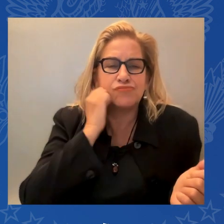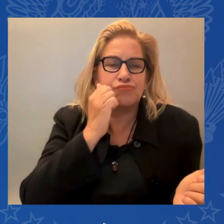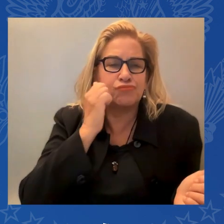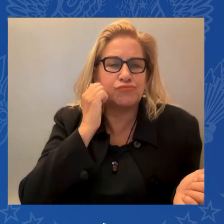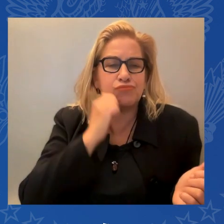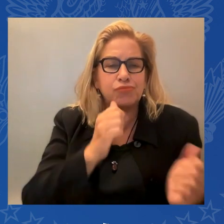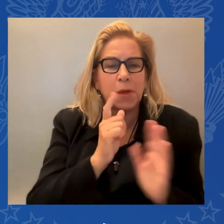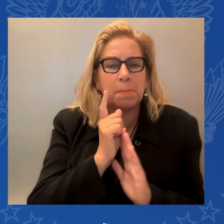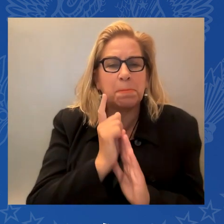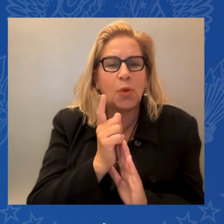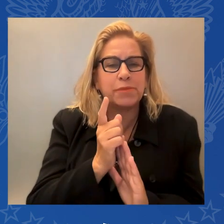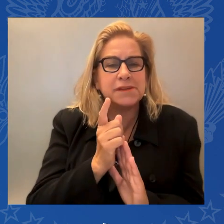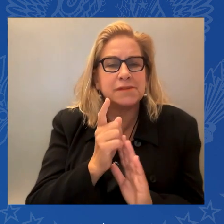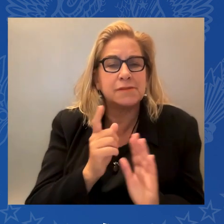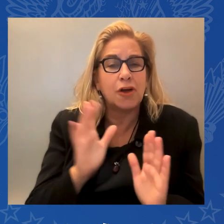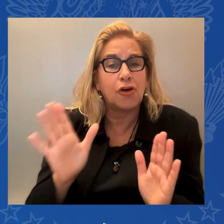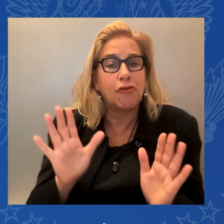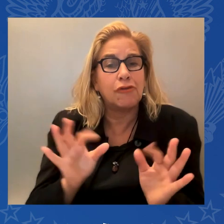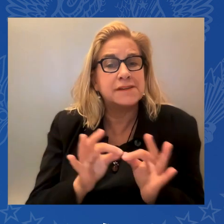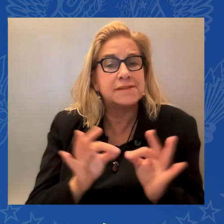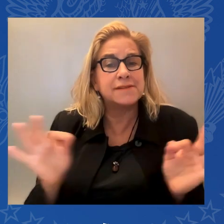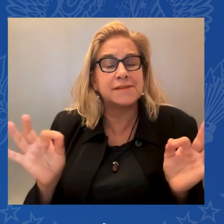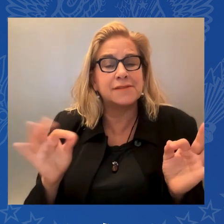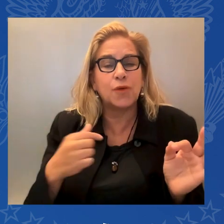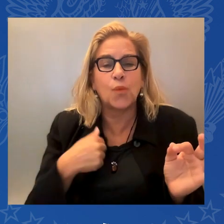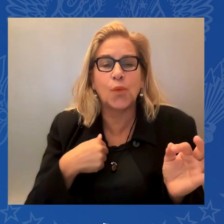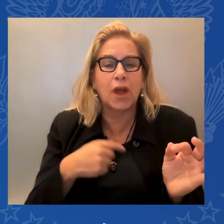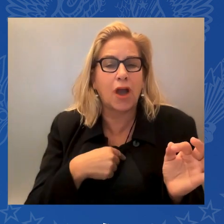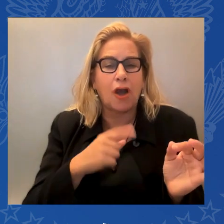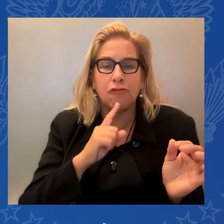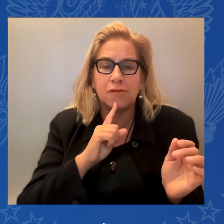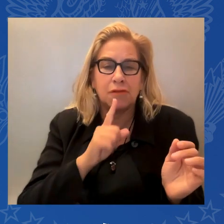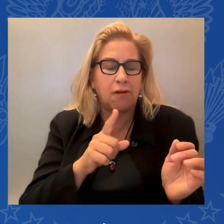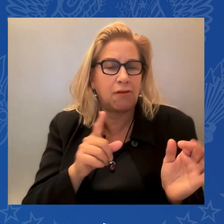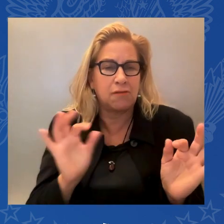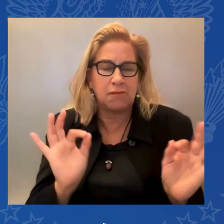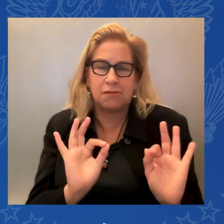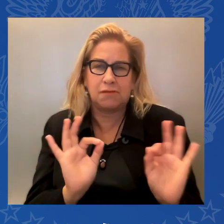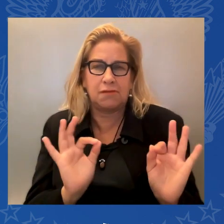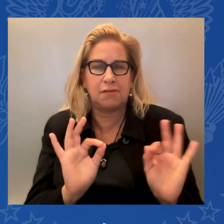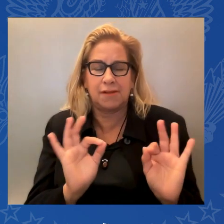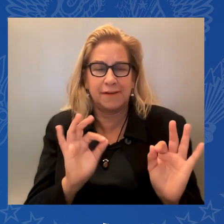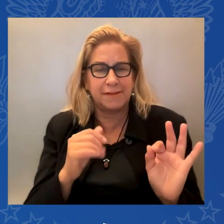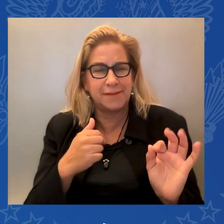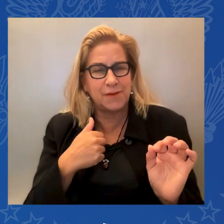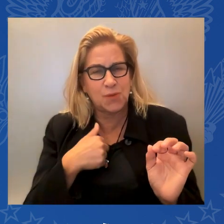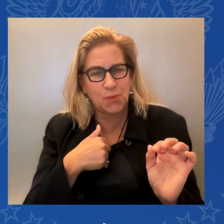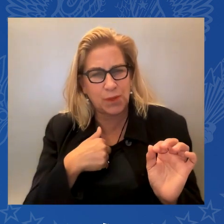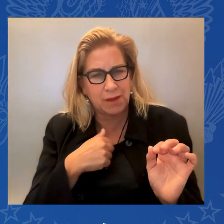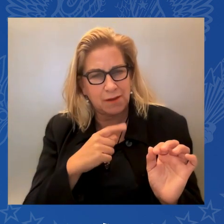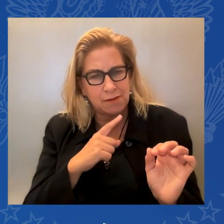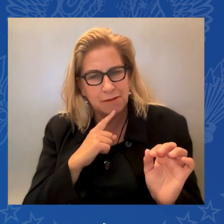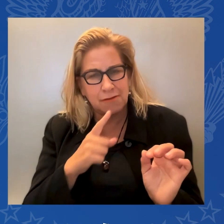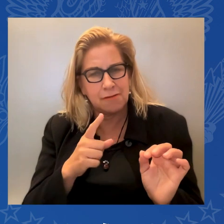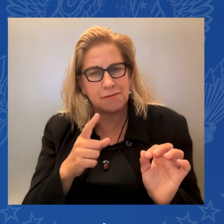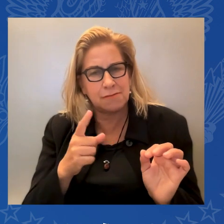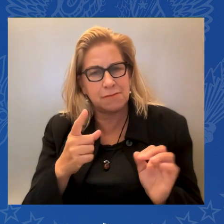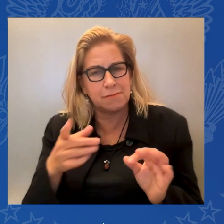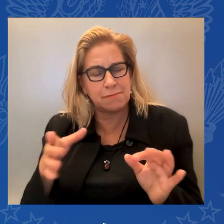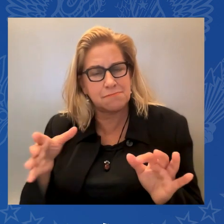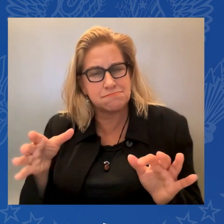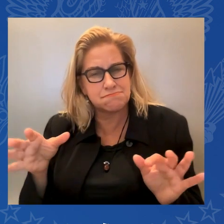things. We've come this far, survived this much. What would happen if we decided